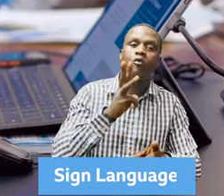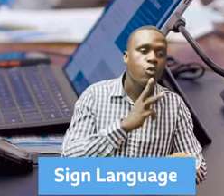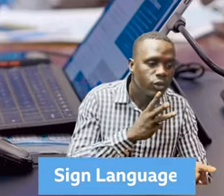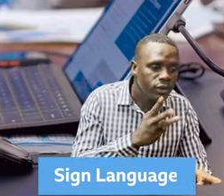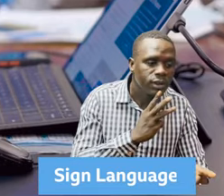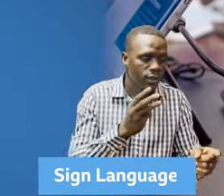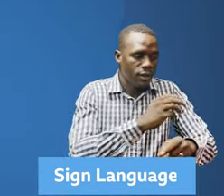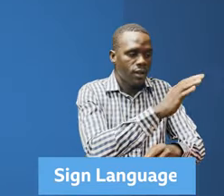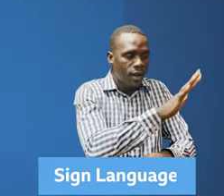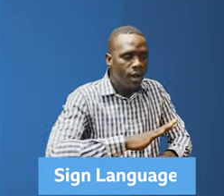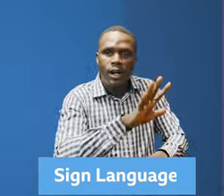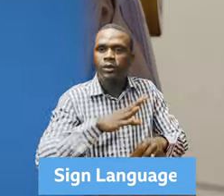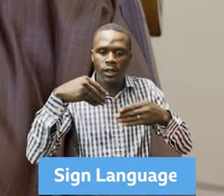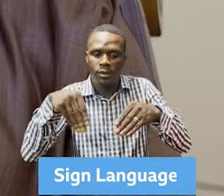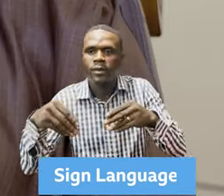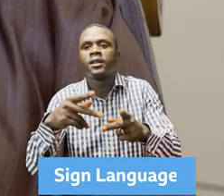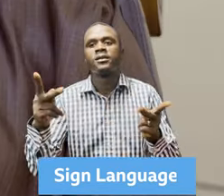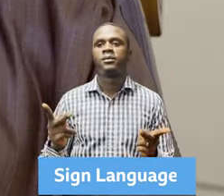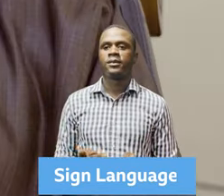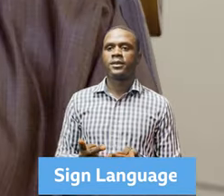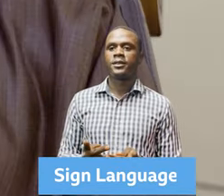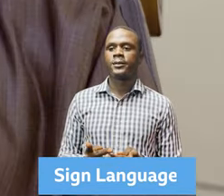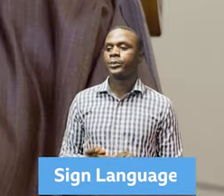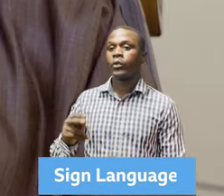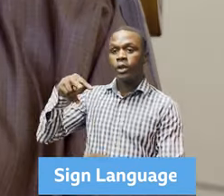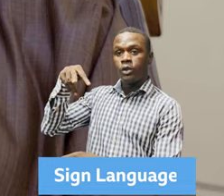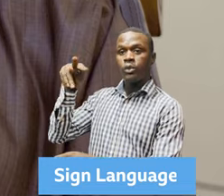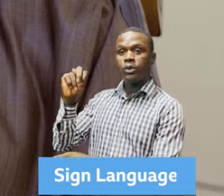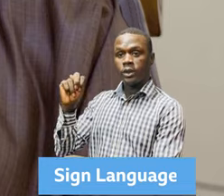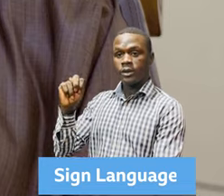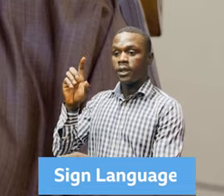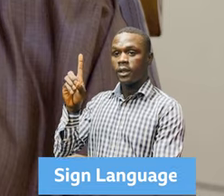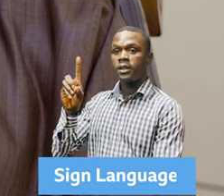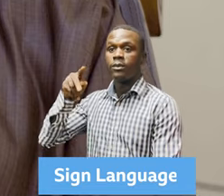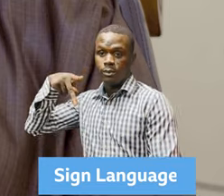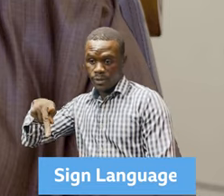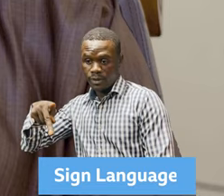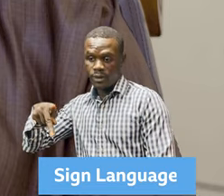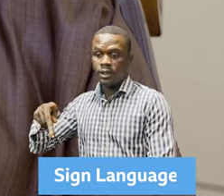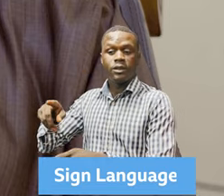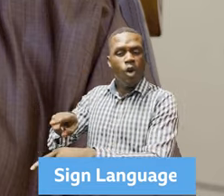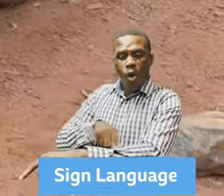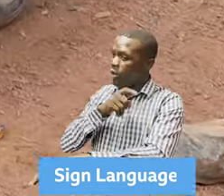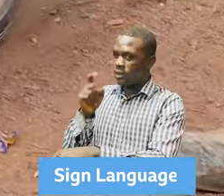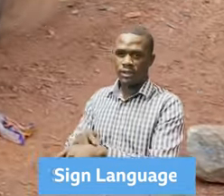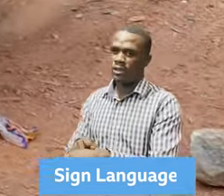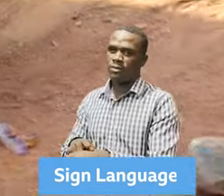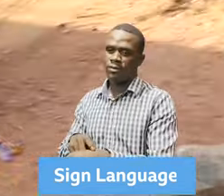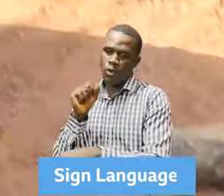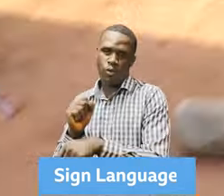in Freetown. UNDP is one of the oldest institutions in this country.